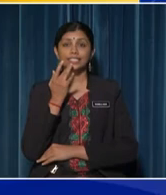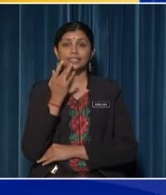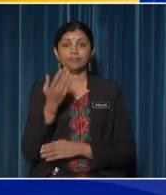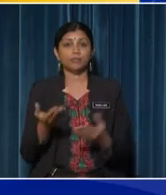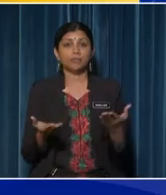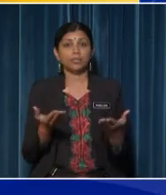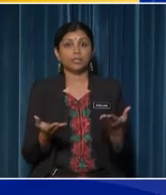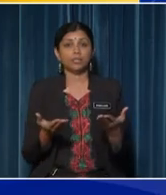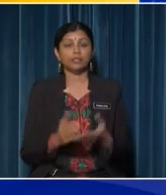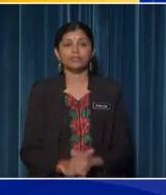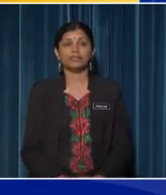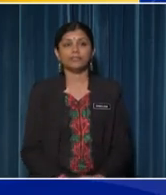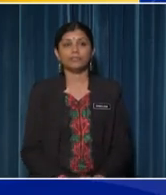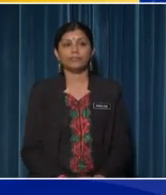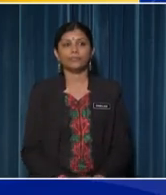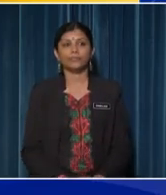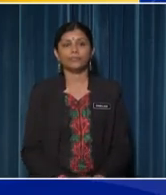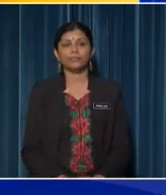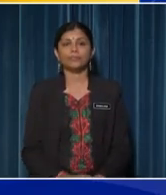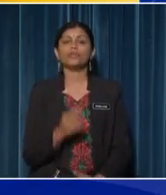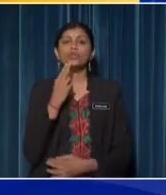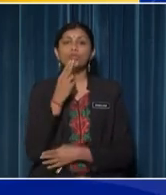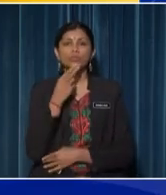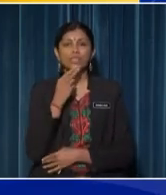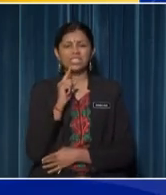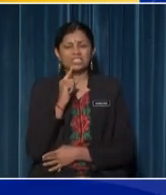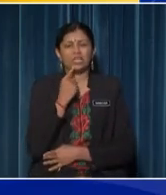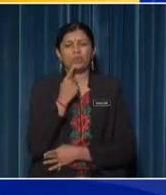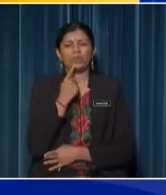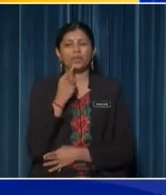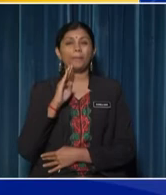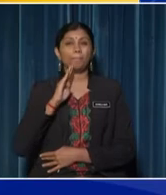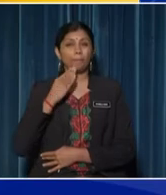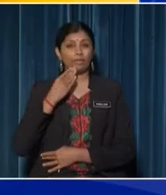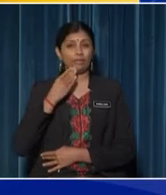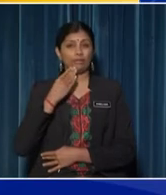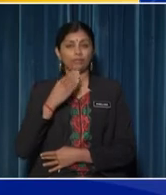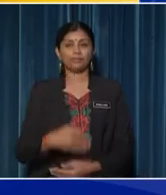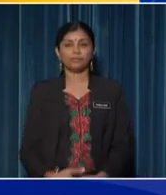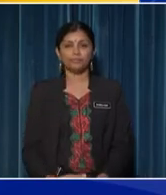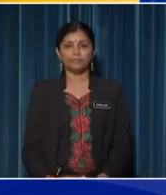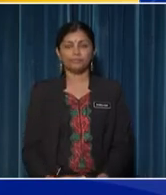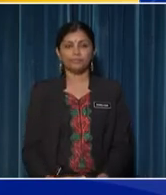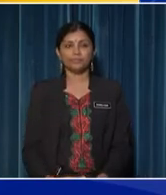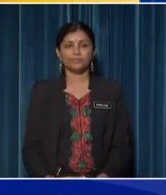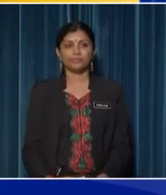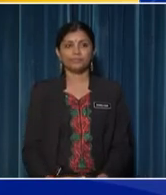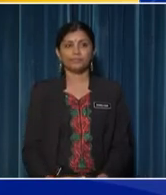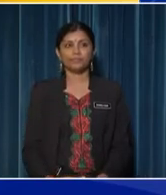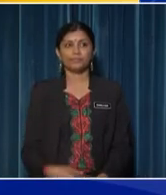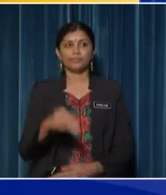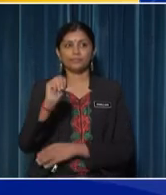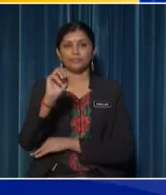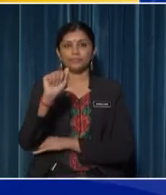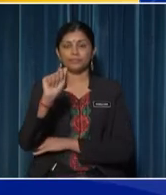the object is sweet, sour, bitter and salty The materials that